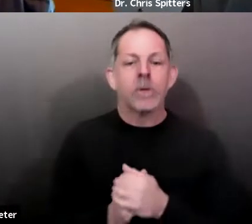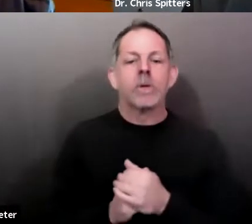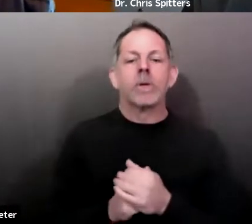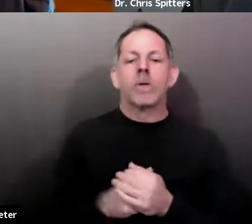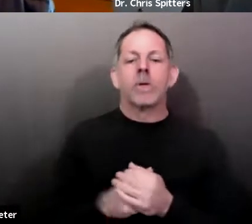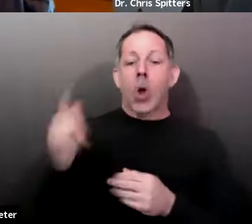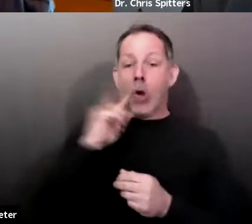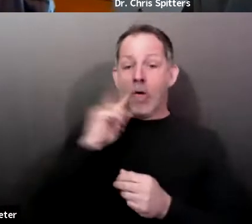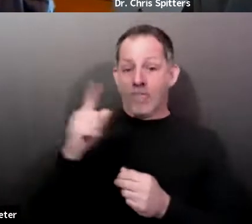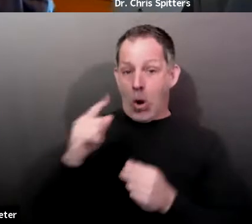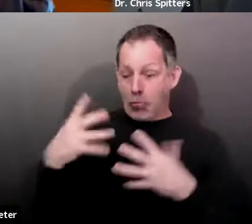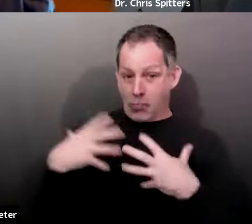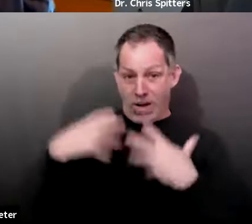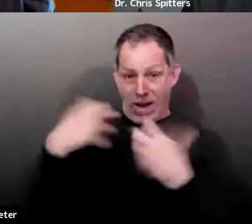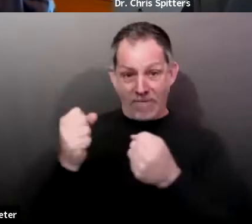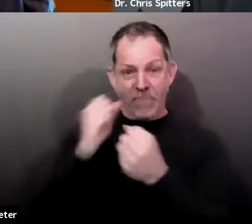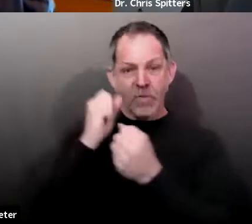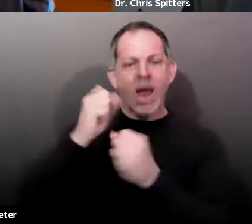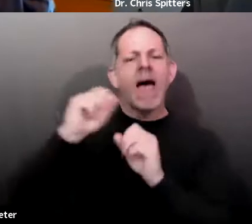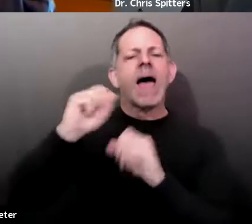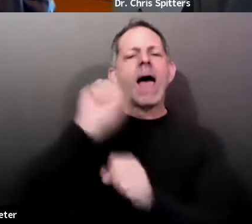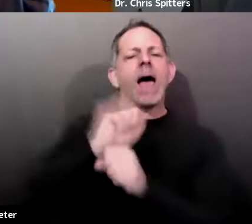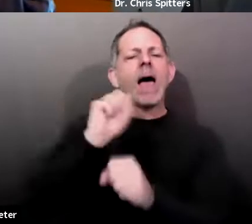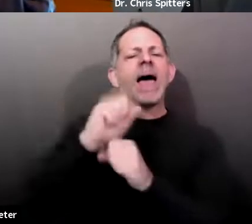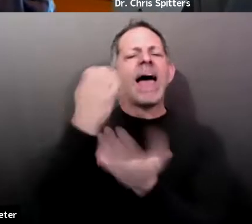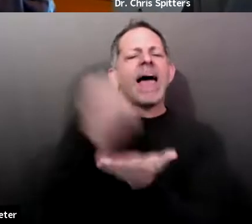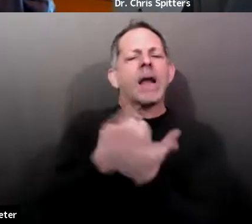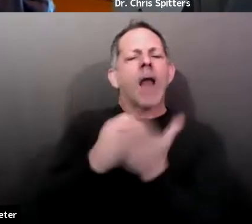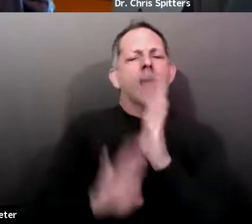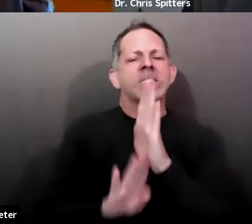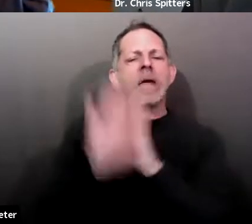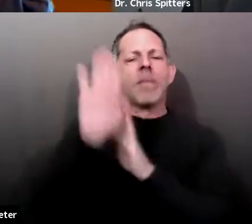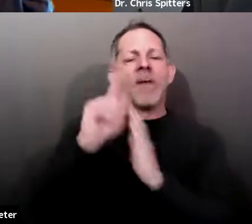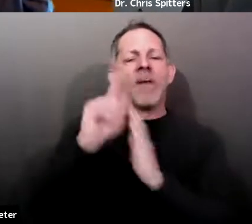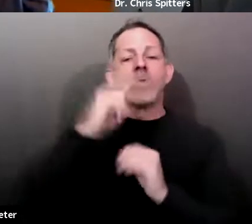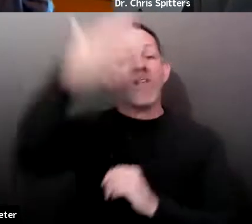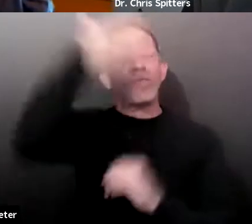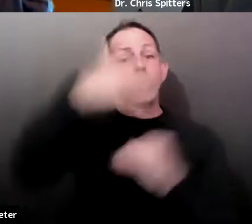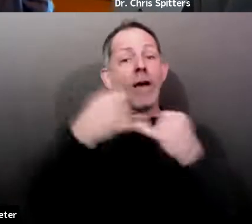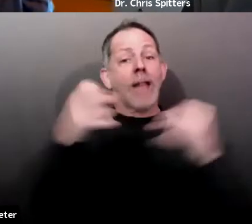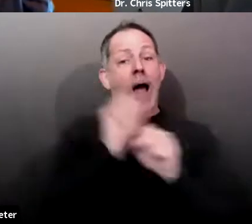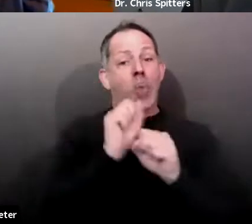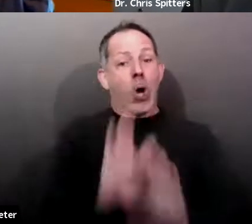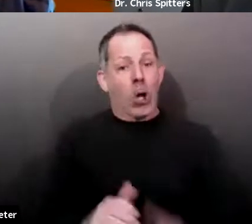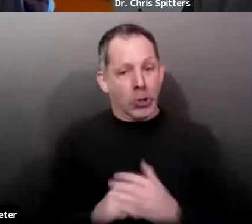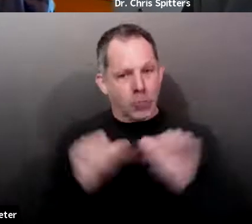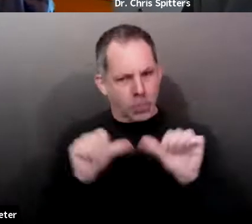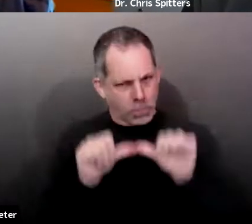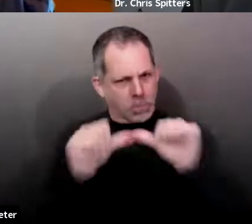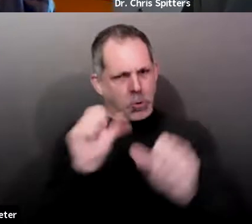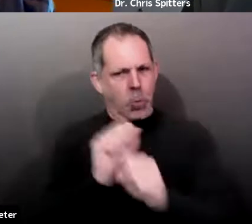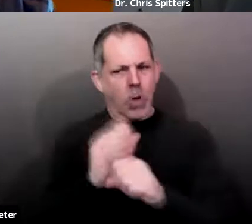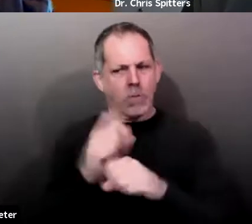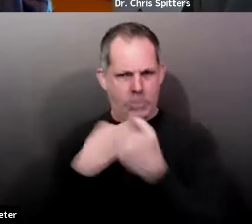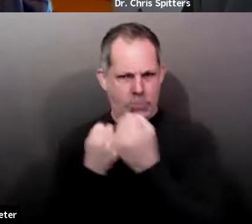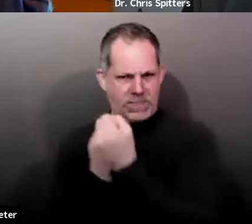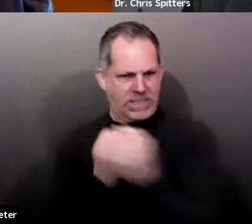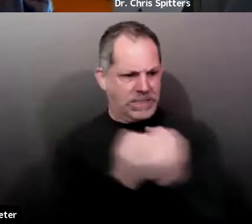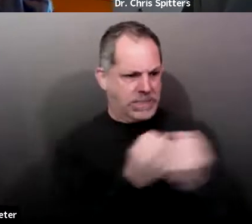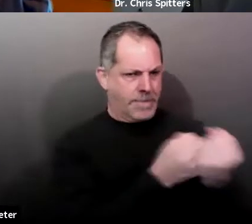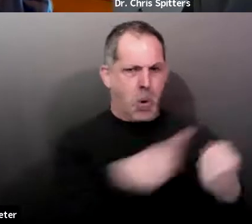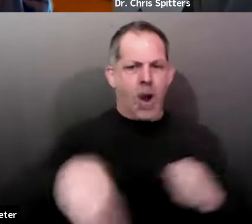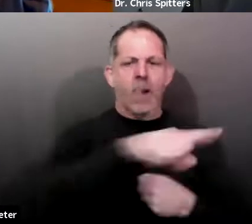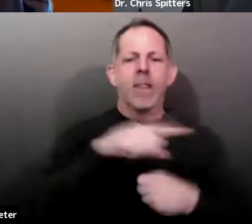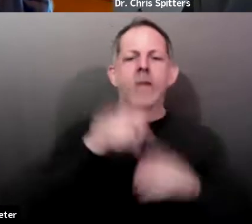by allowing frontline workers to stay on their job by providing support for child care services. Another $2.5